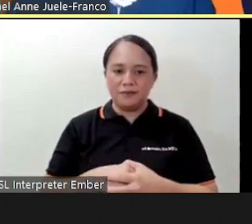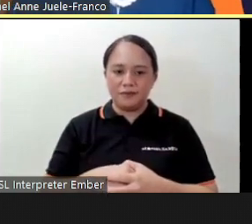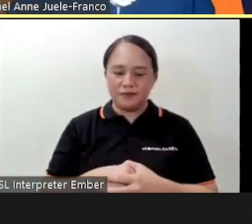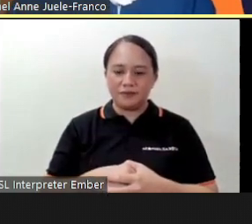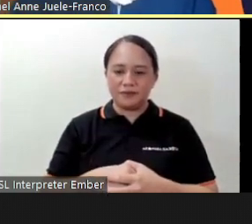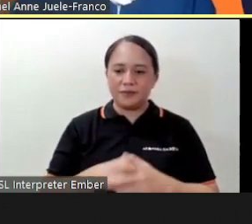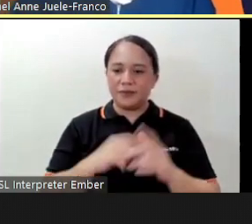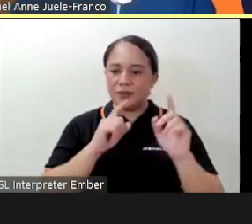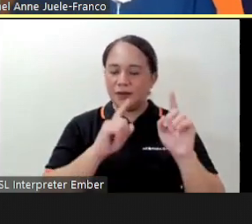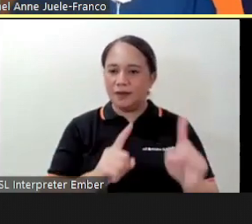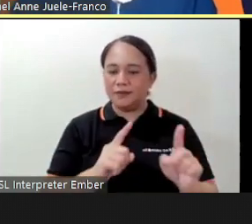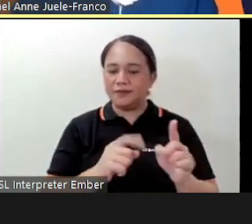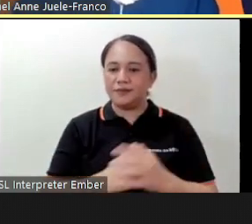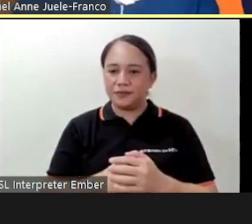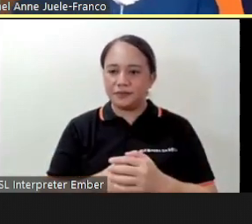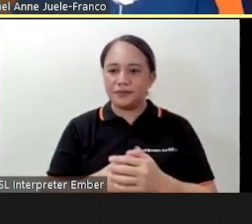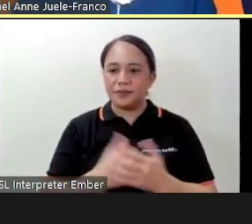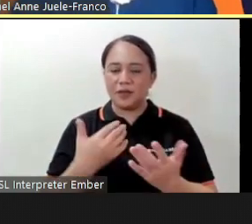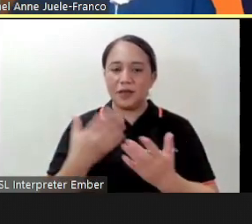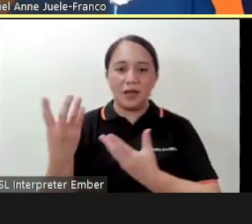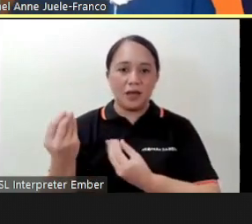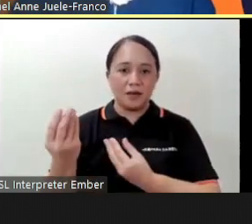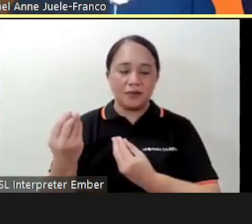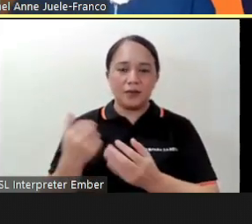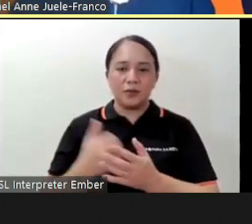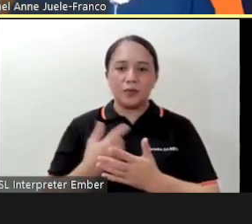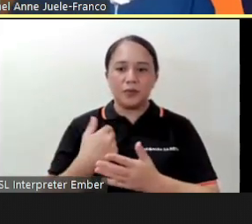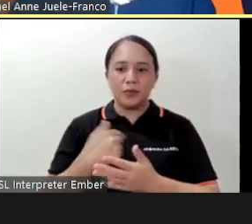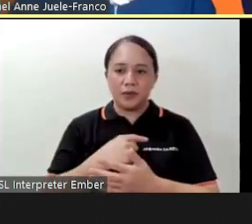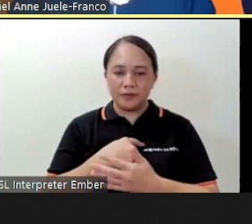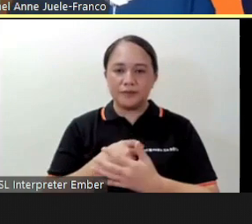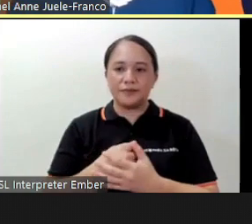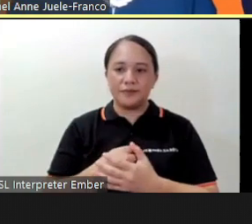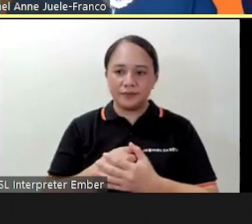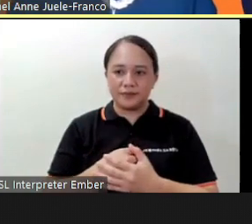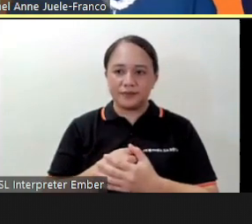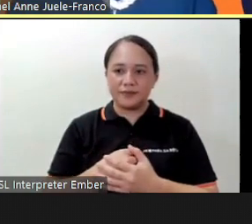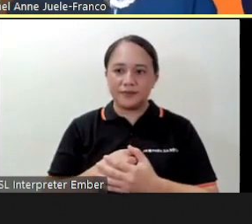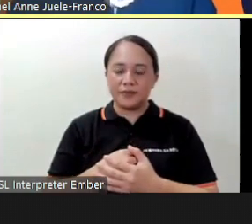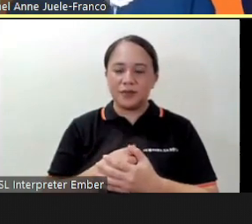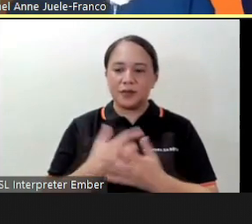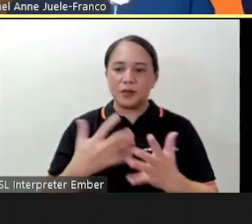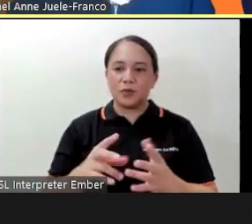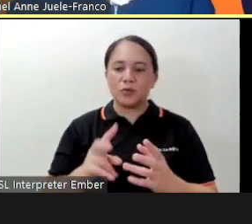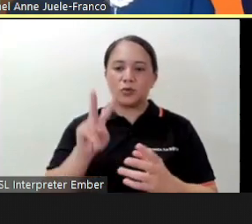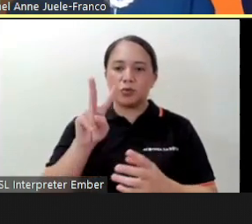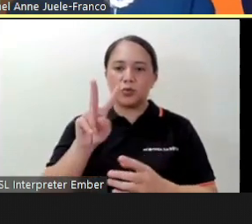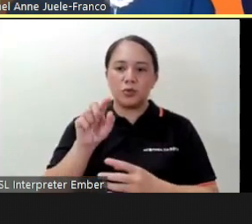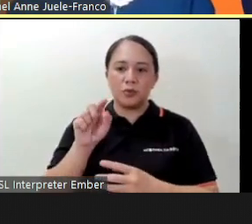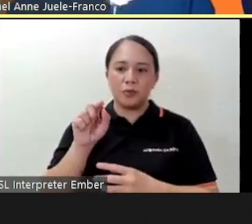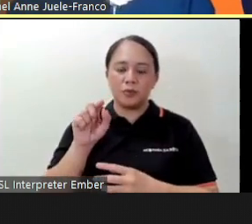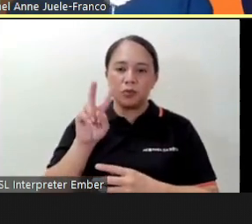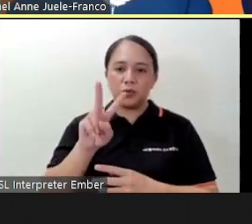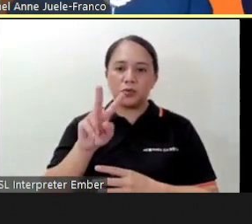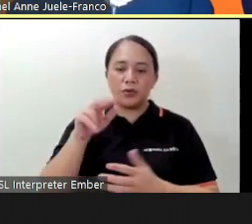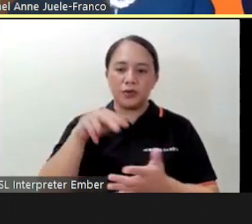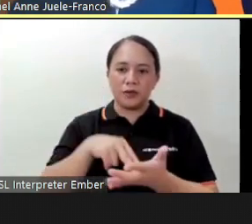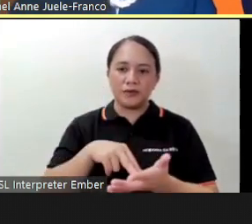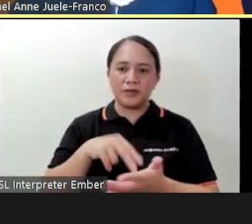attendees and an update is we have already 2,200